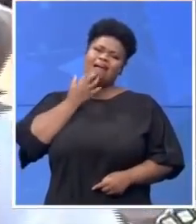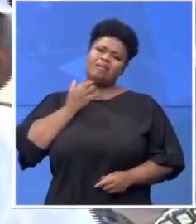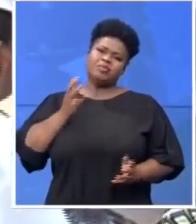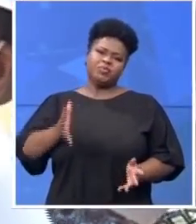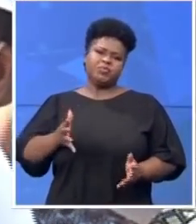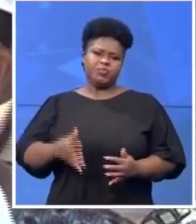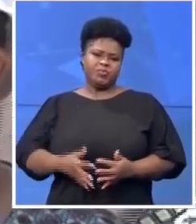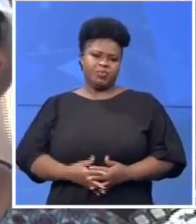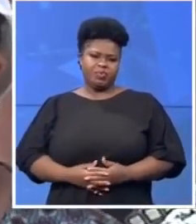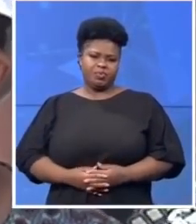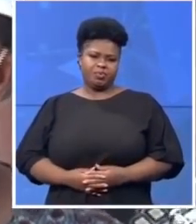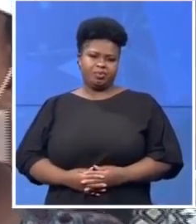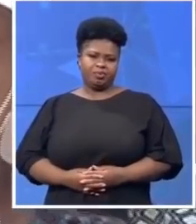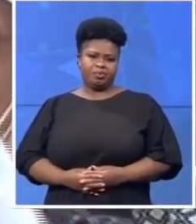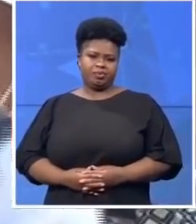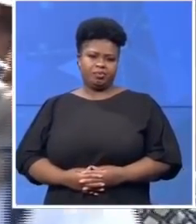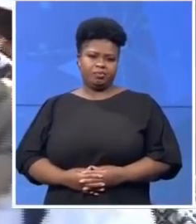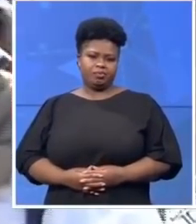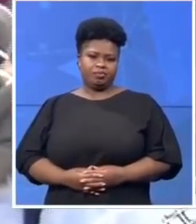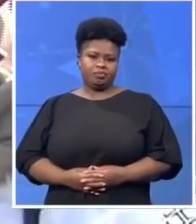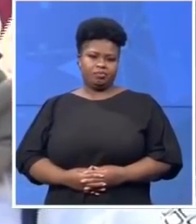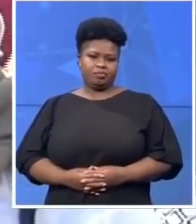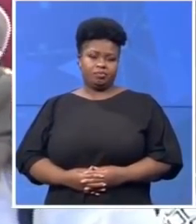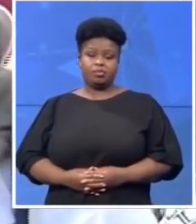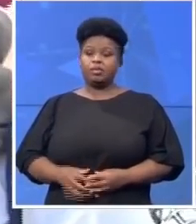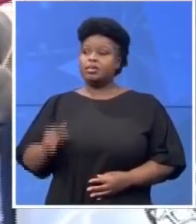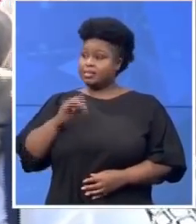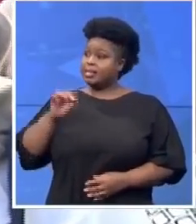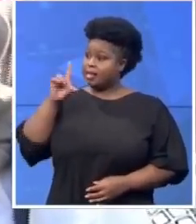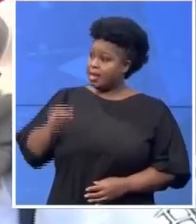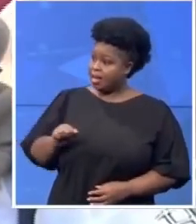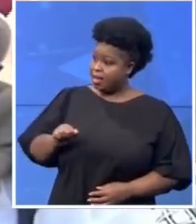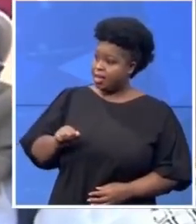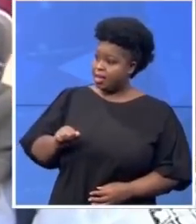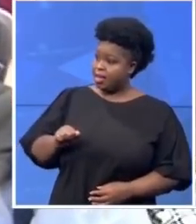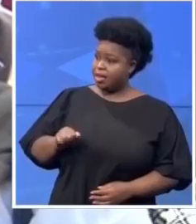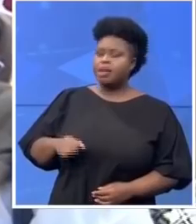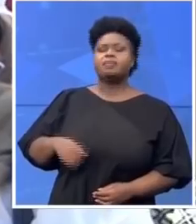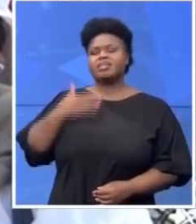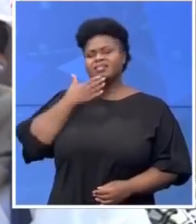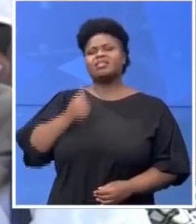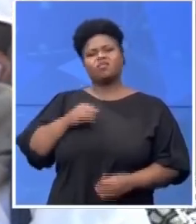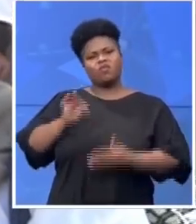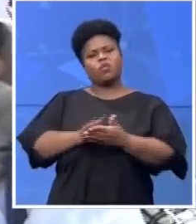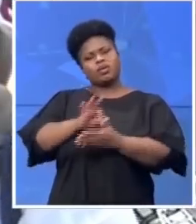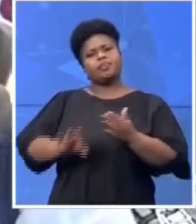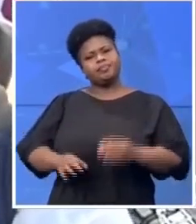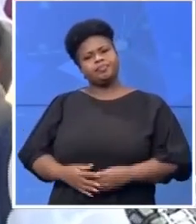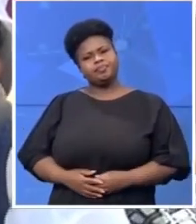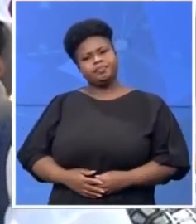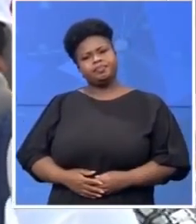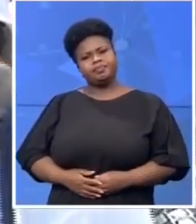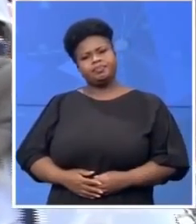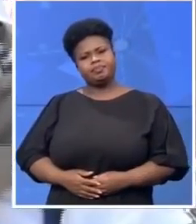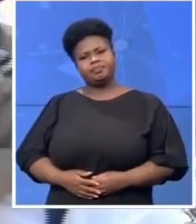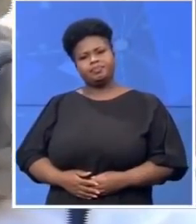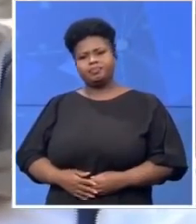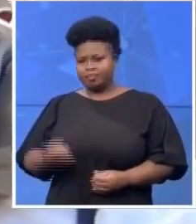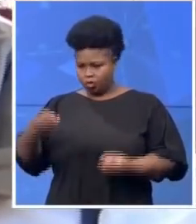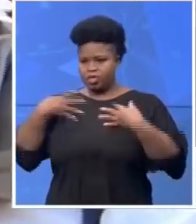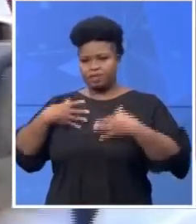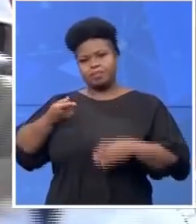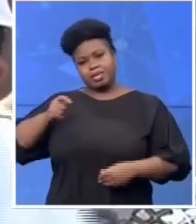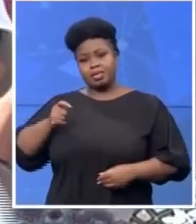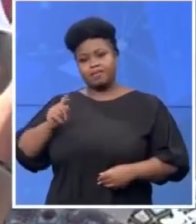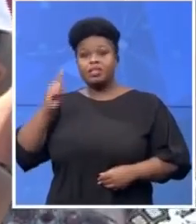Chris, I don't want to but I don't want vote, but I don't want